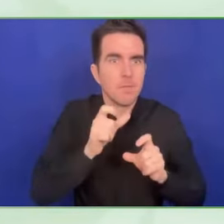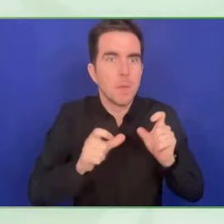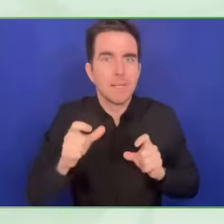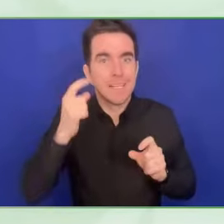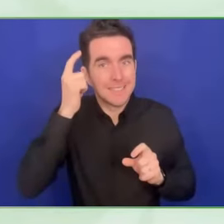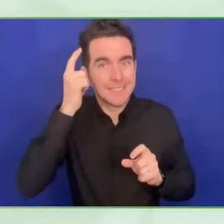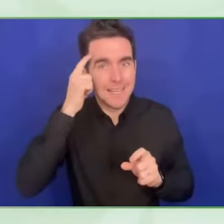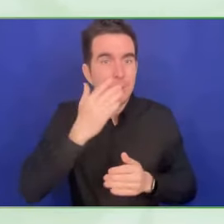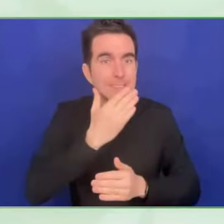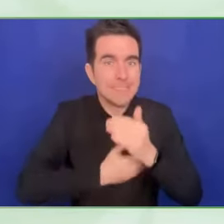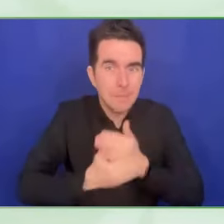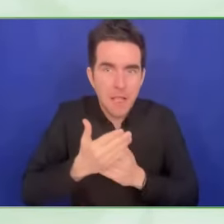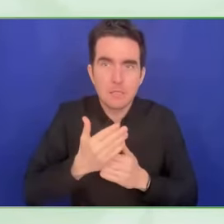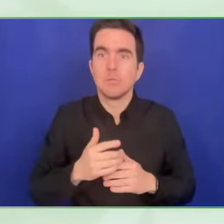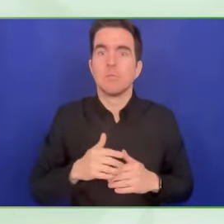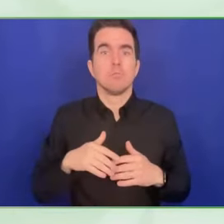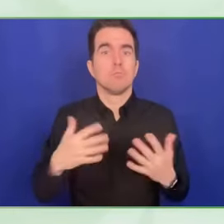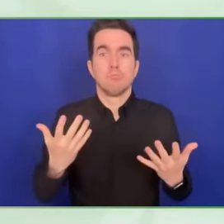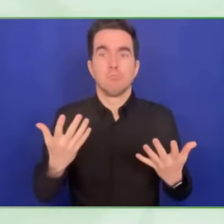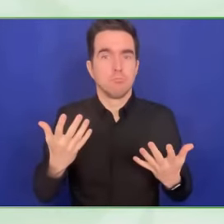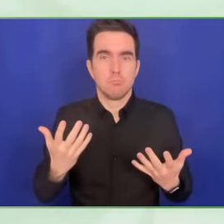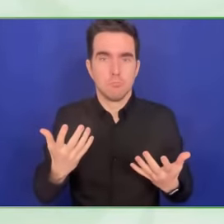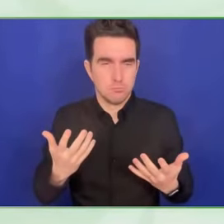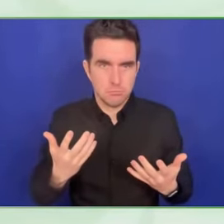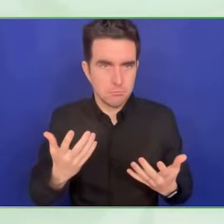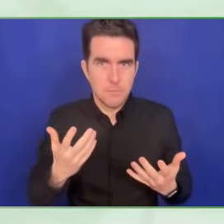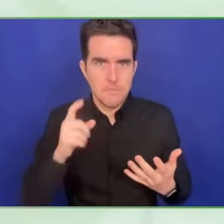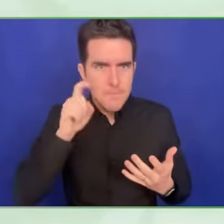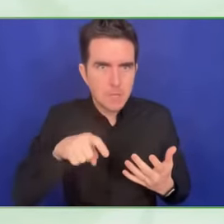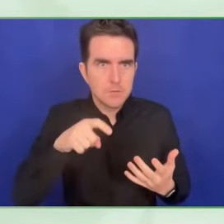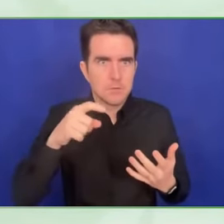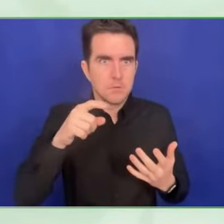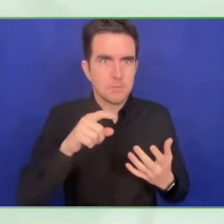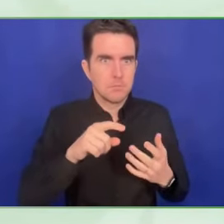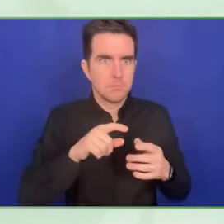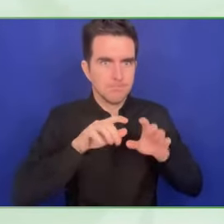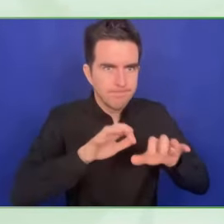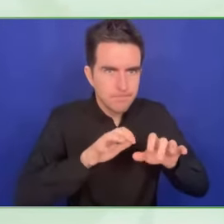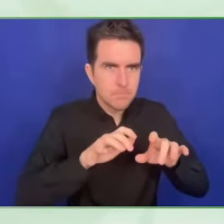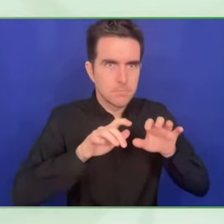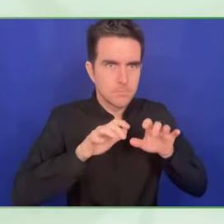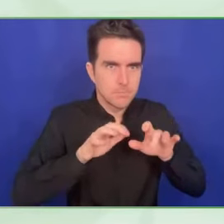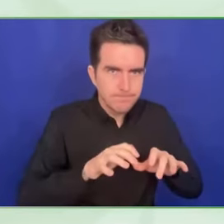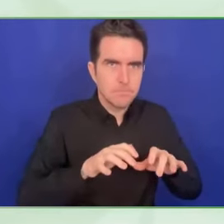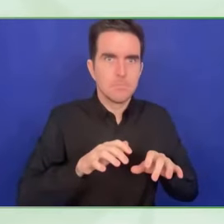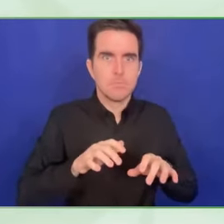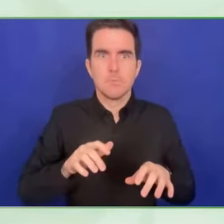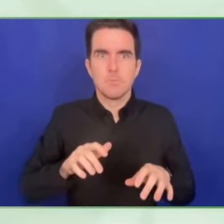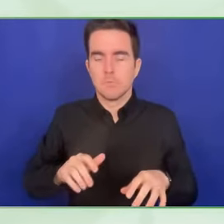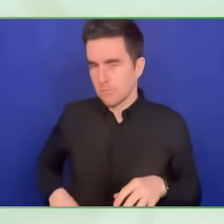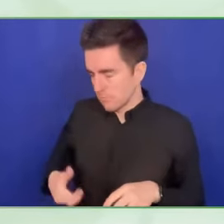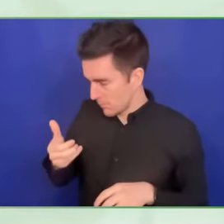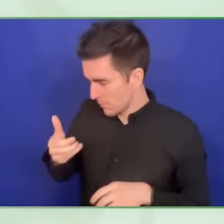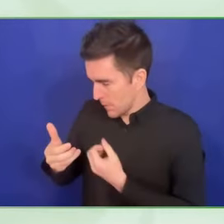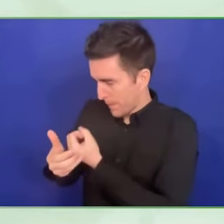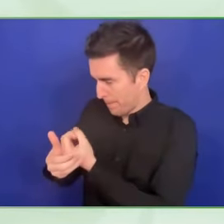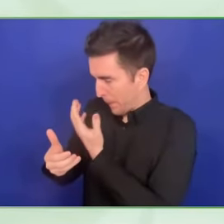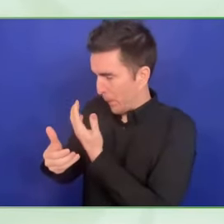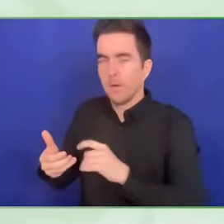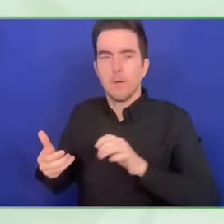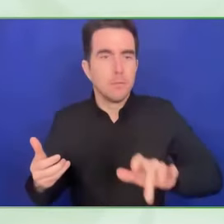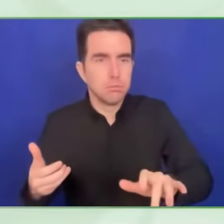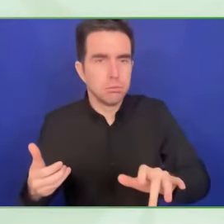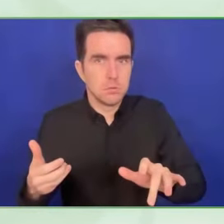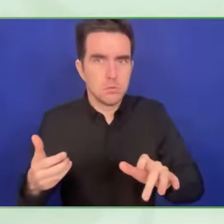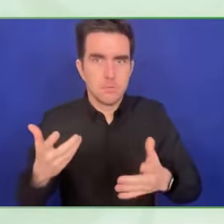robust password with strange characters, without any kind of logic. And it's not the only problem. It has to be different in